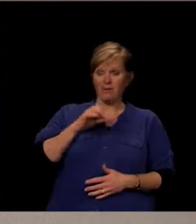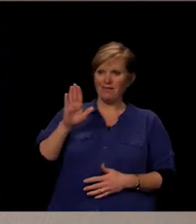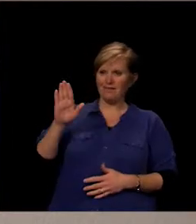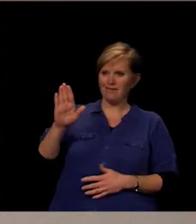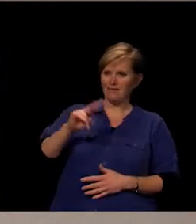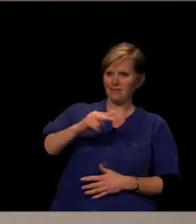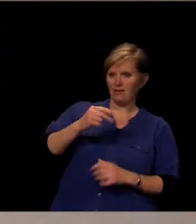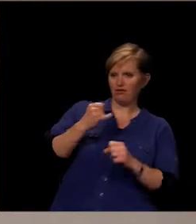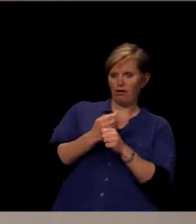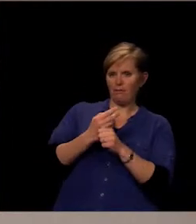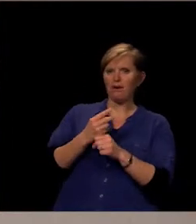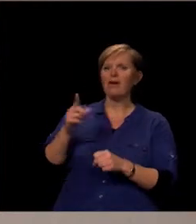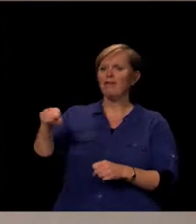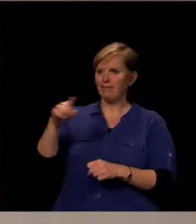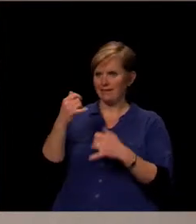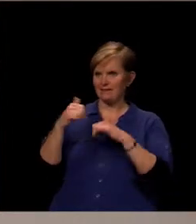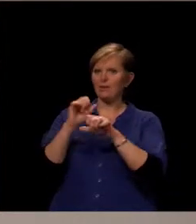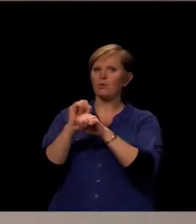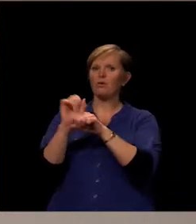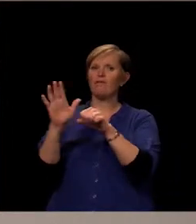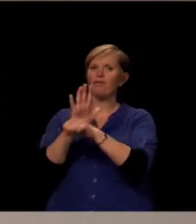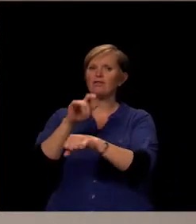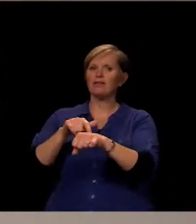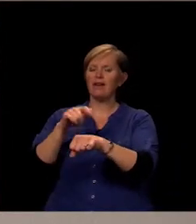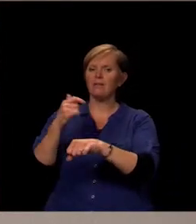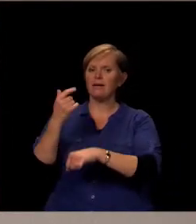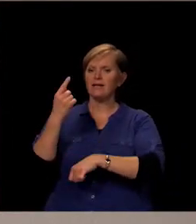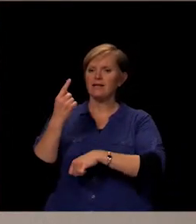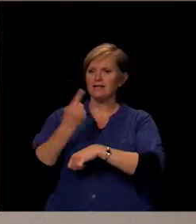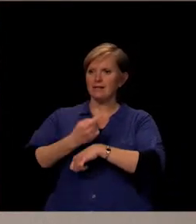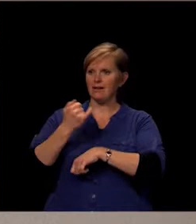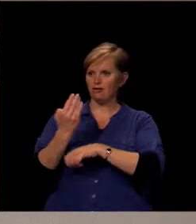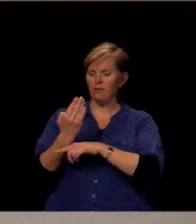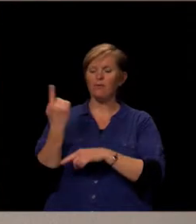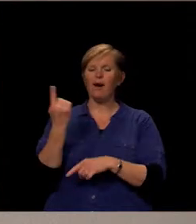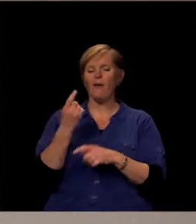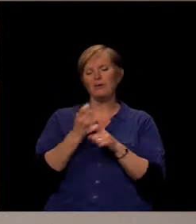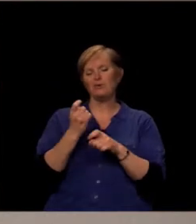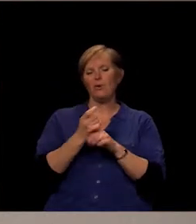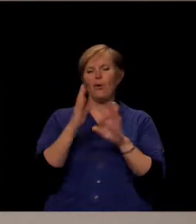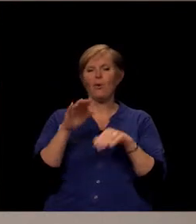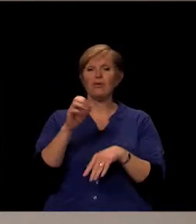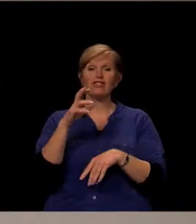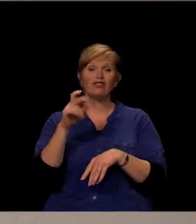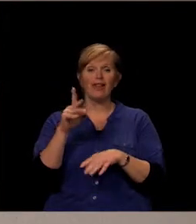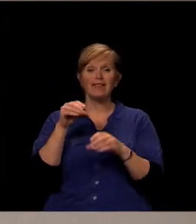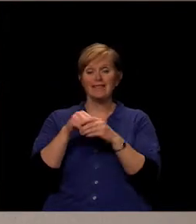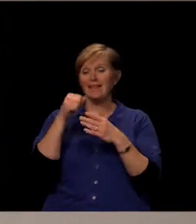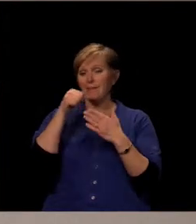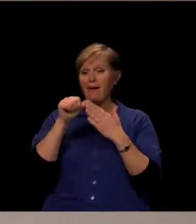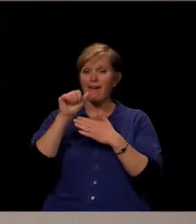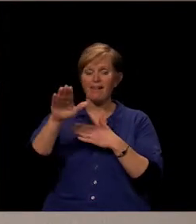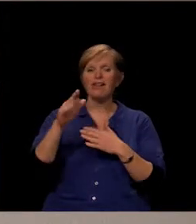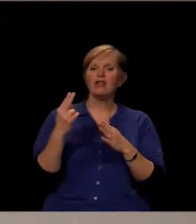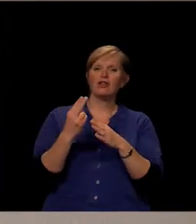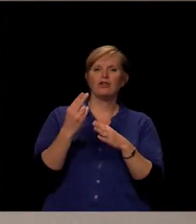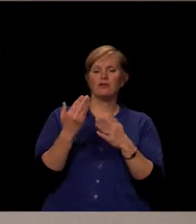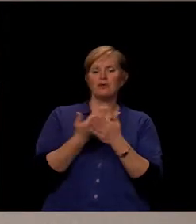jobs. We always kind of joke about the check being in the mail or there's a new policy for doubling the pay of board members.